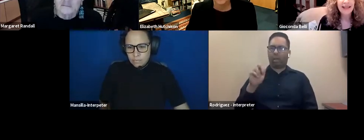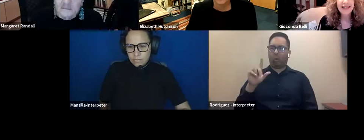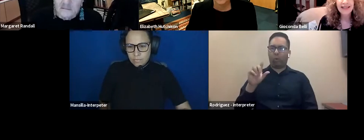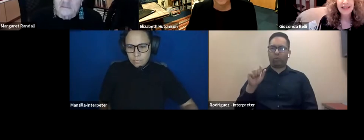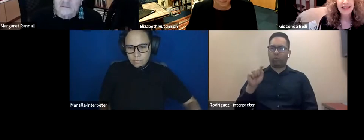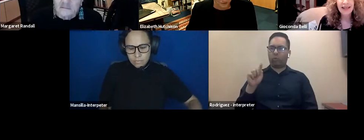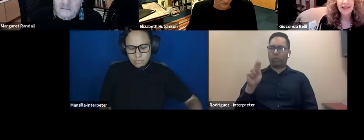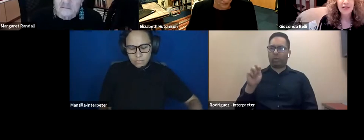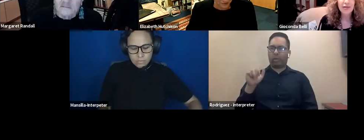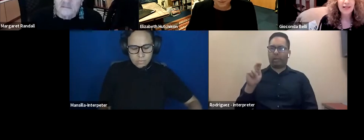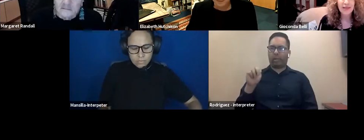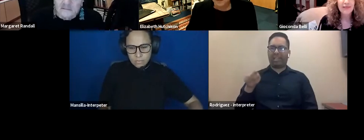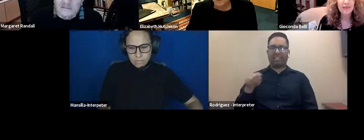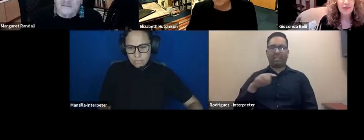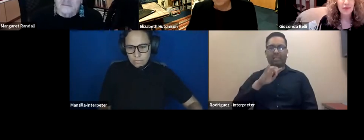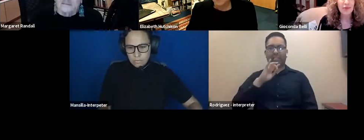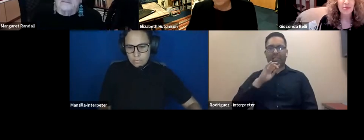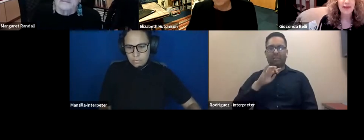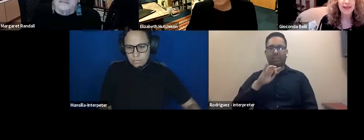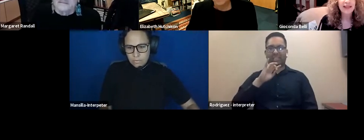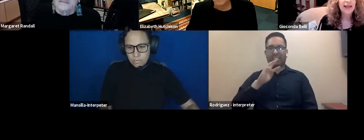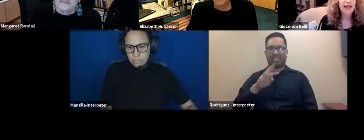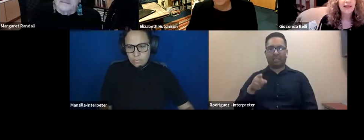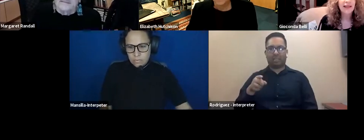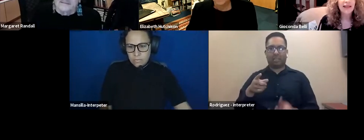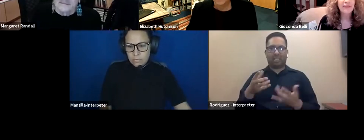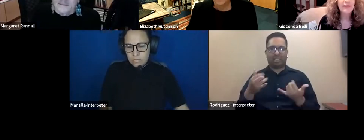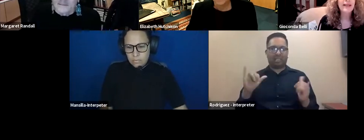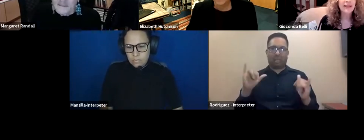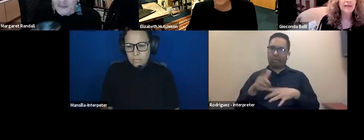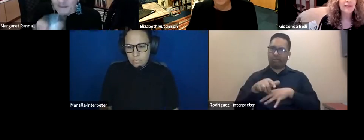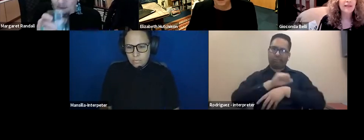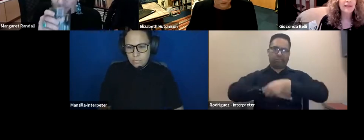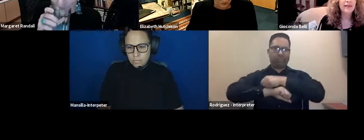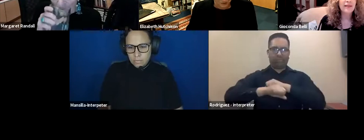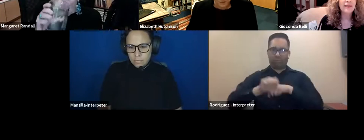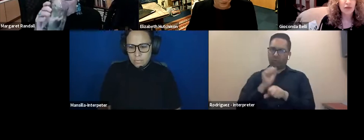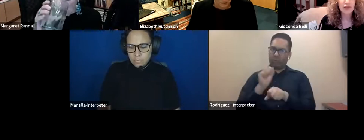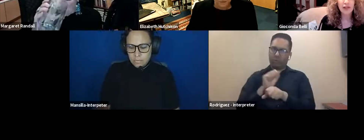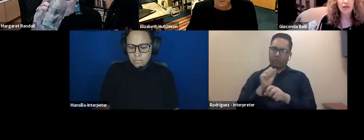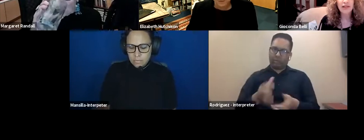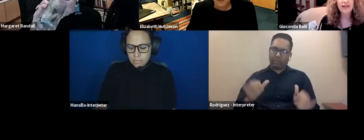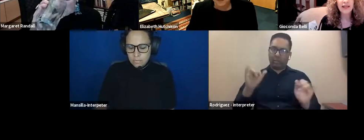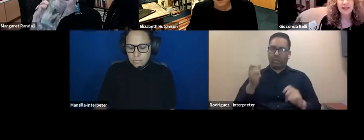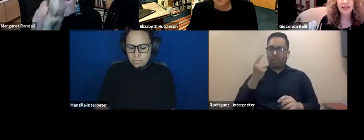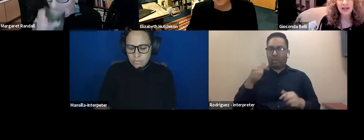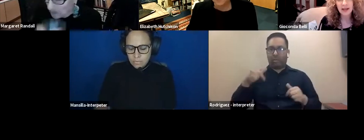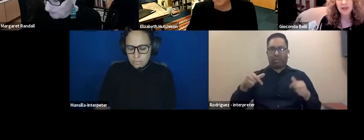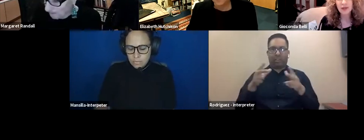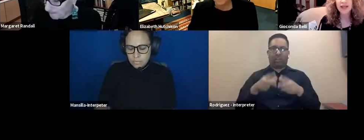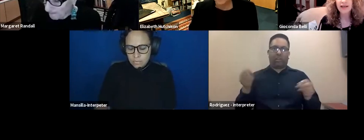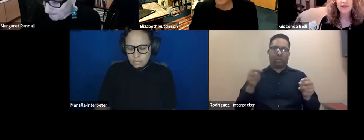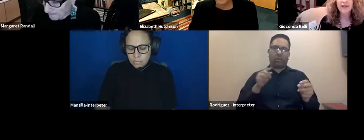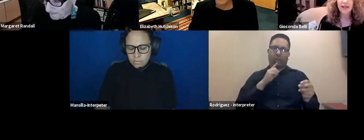and he's still in the trenches, so to speak. But, you know, Nicaragua has suffered a lot in that